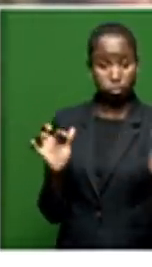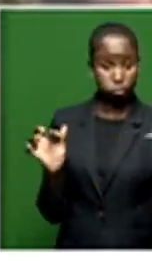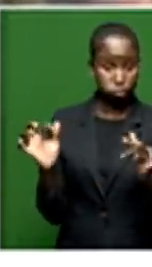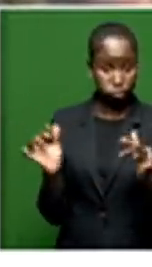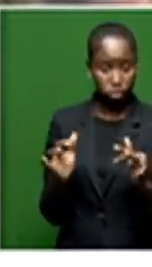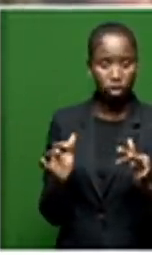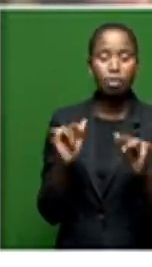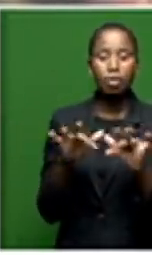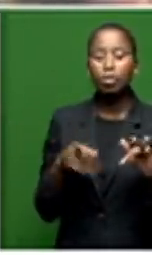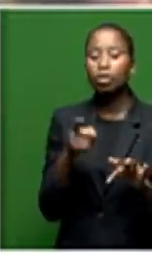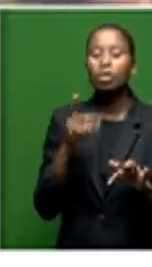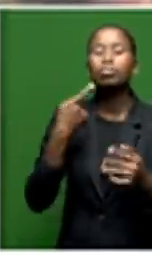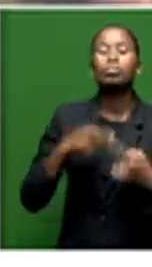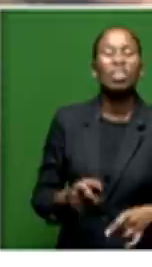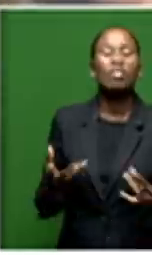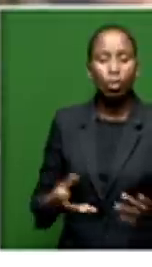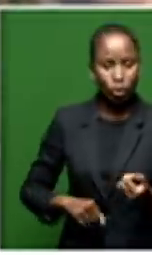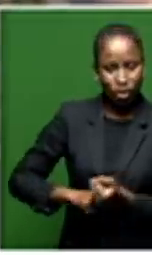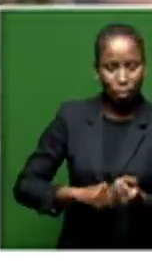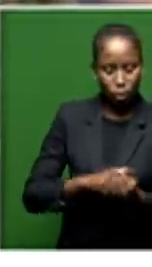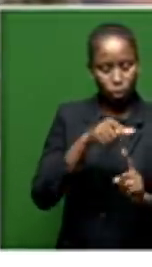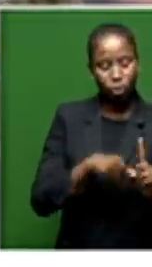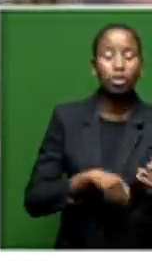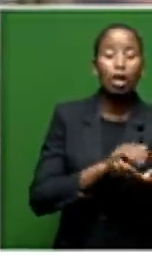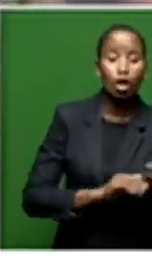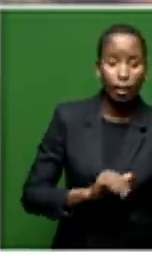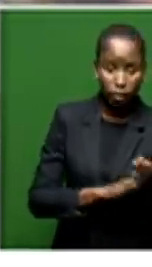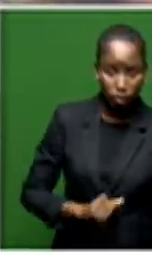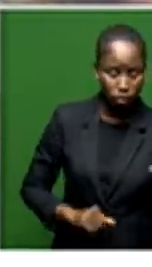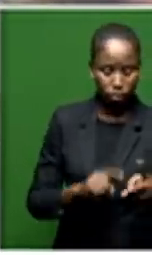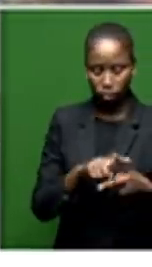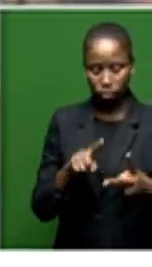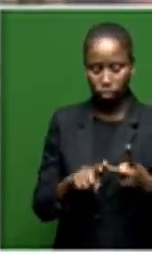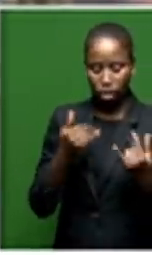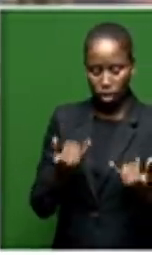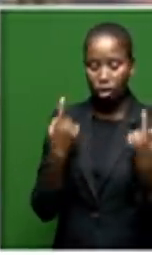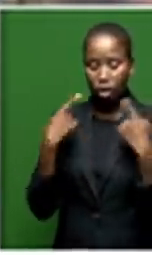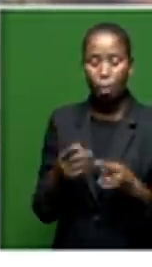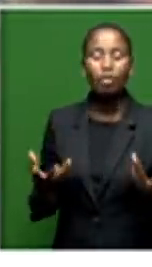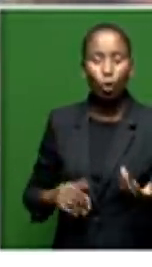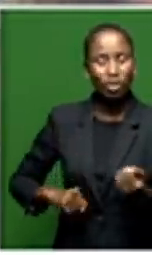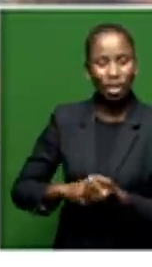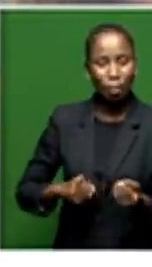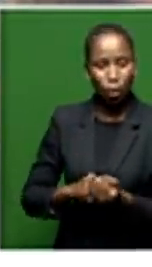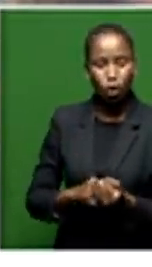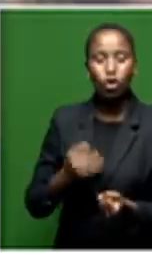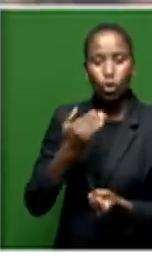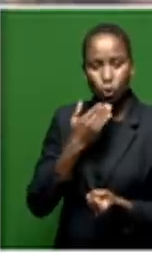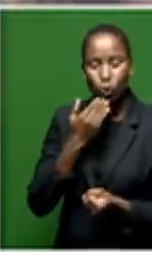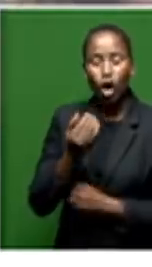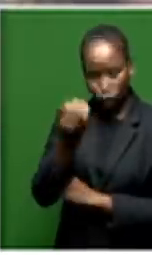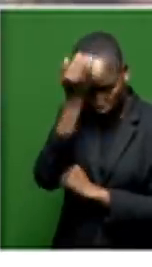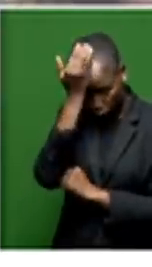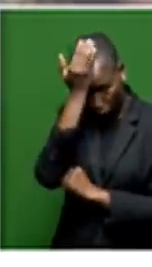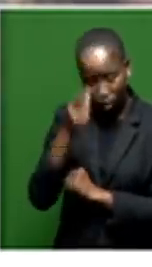that the support for Comrade Ace Magashule and also the support for President Jacob Zuma has waned at all. It has